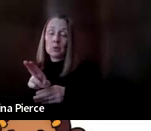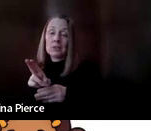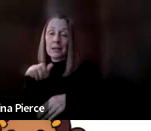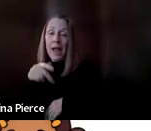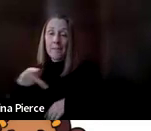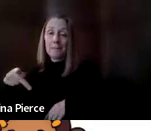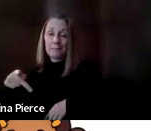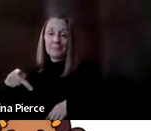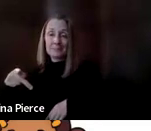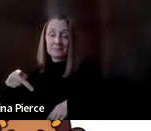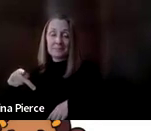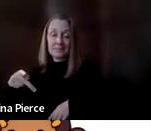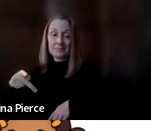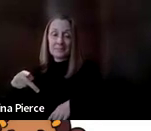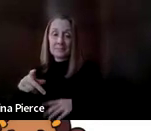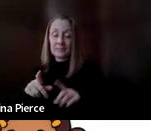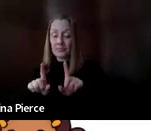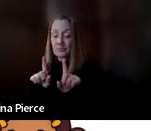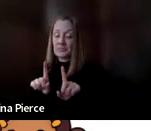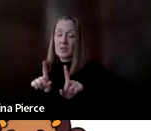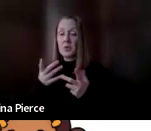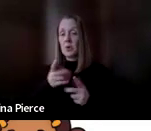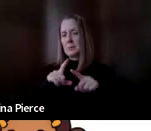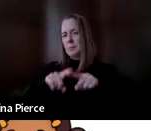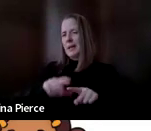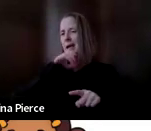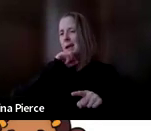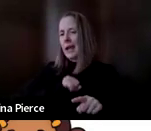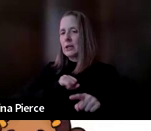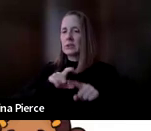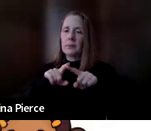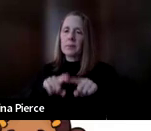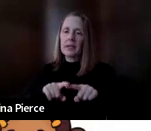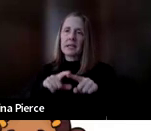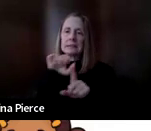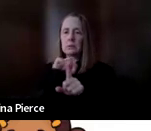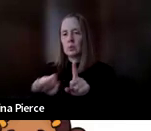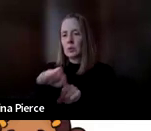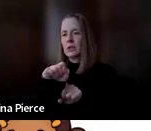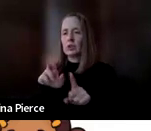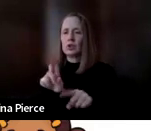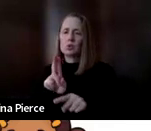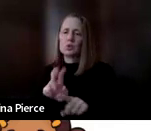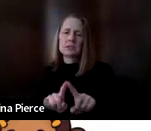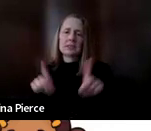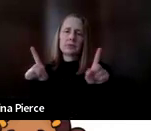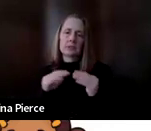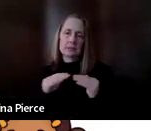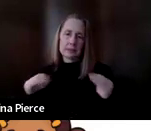as people age or in different situations, they may use different AAC systems.